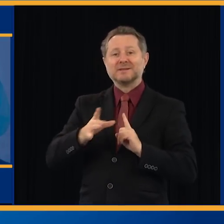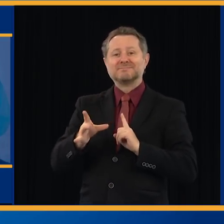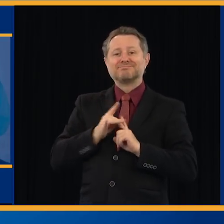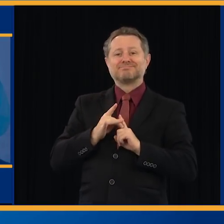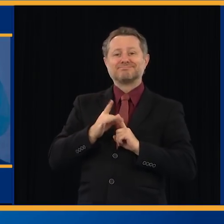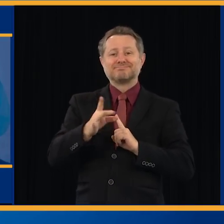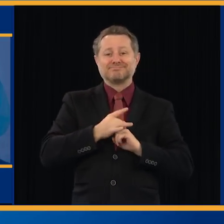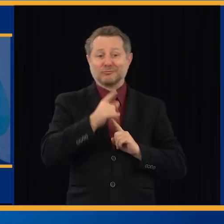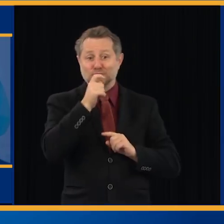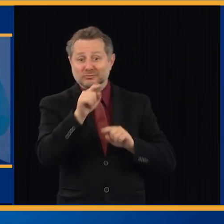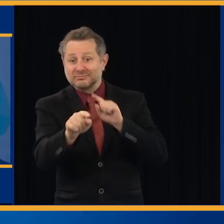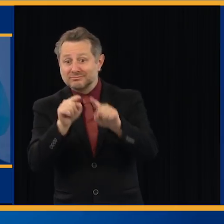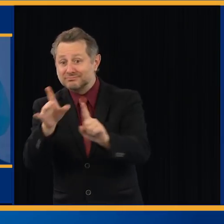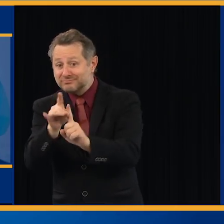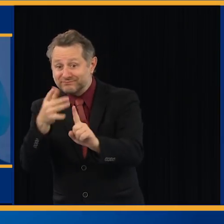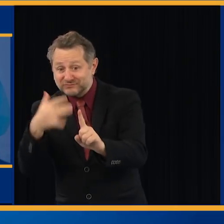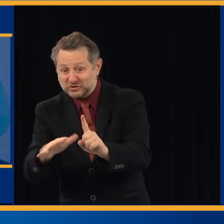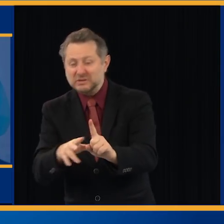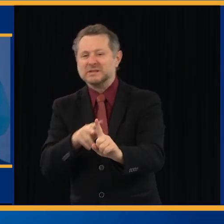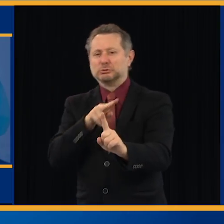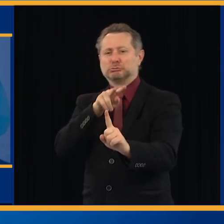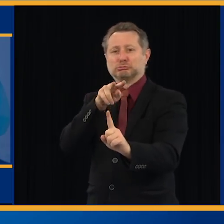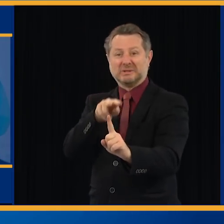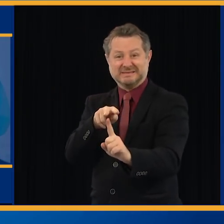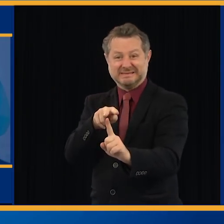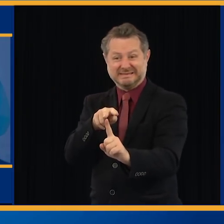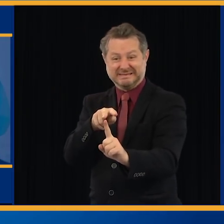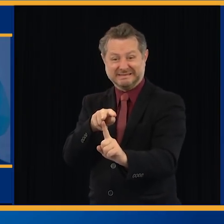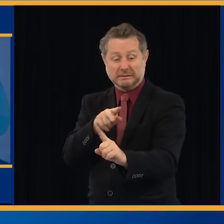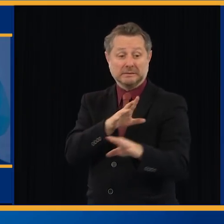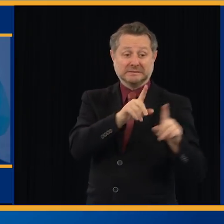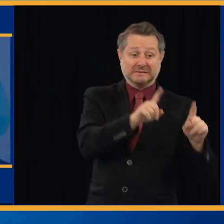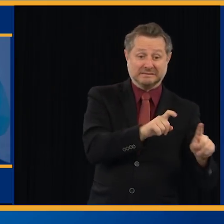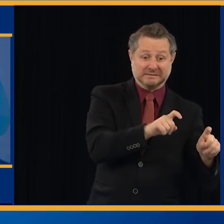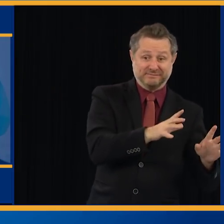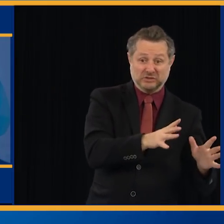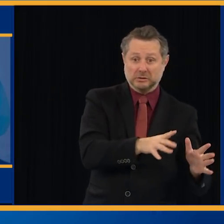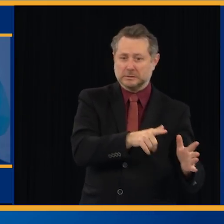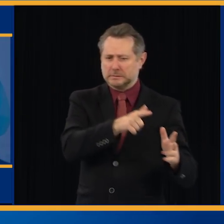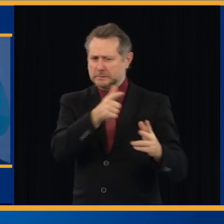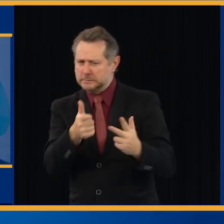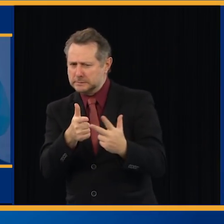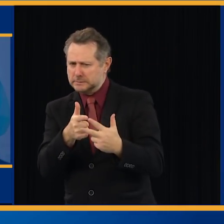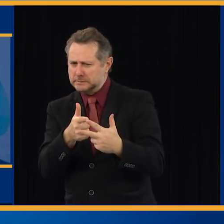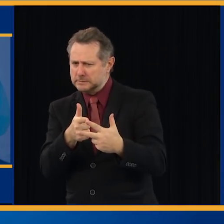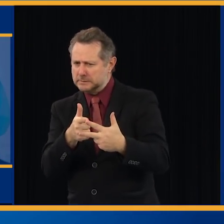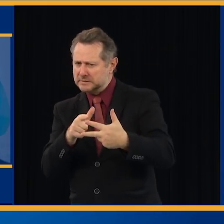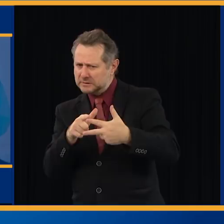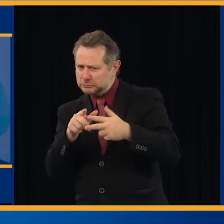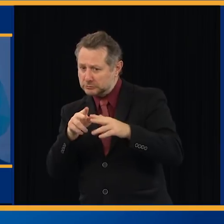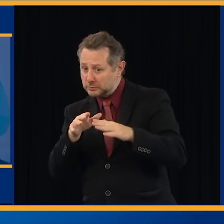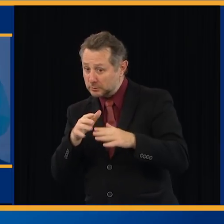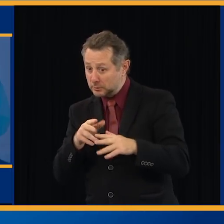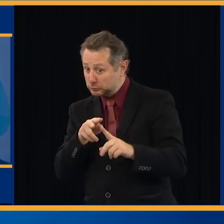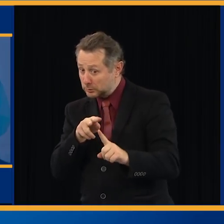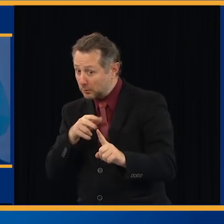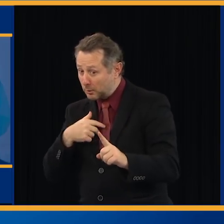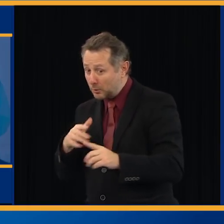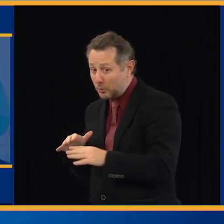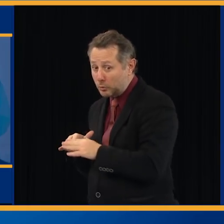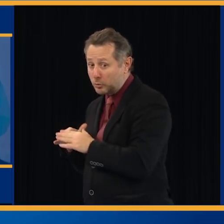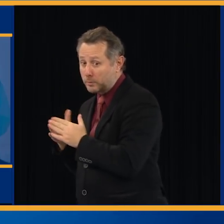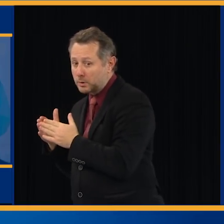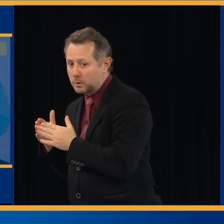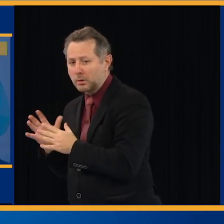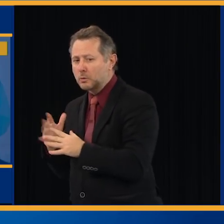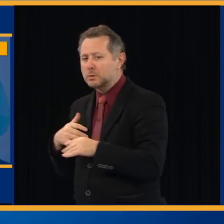test it. You have the data. You can adjust the opening valve, reopening valve. Now you